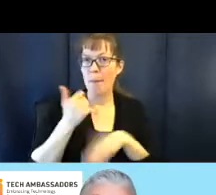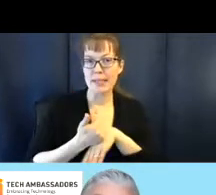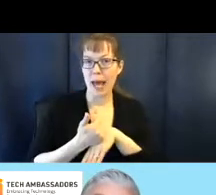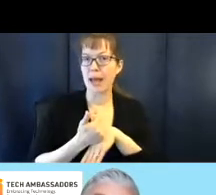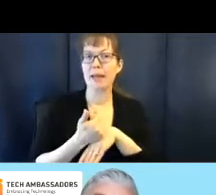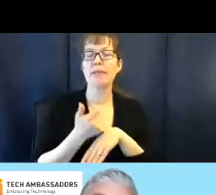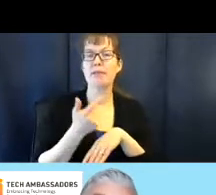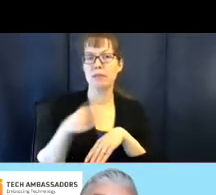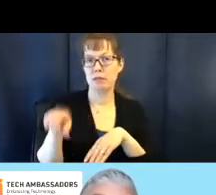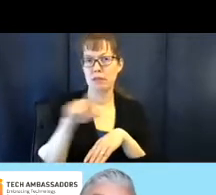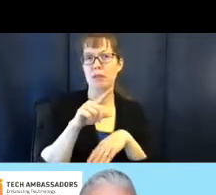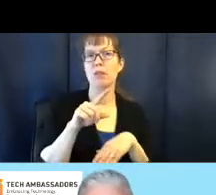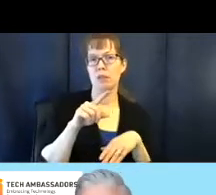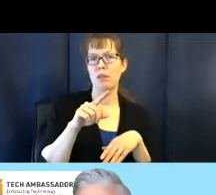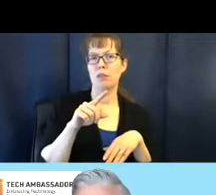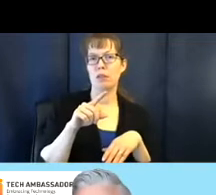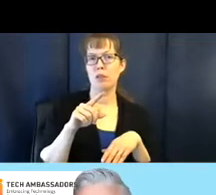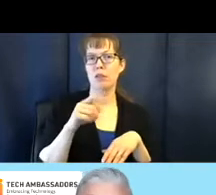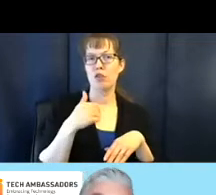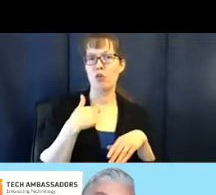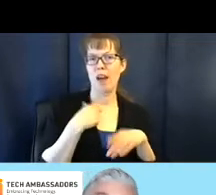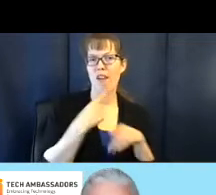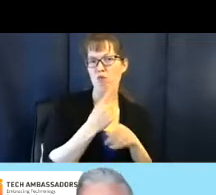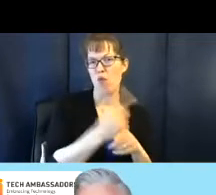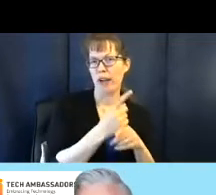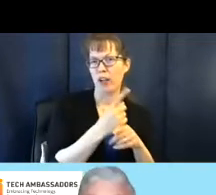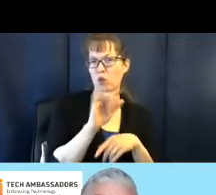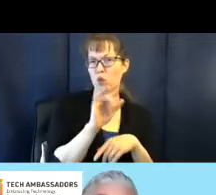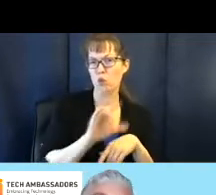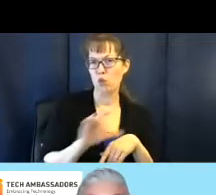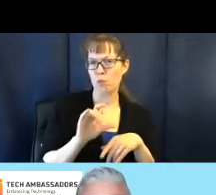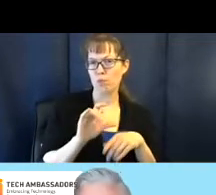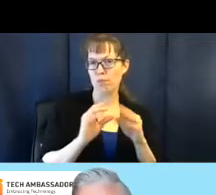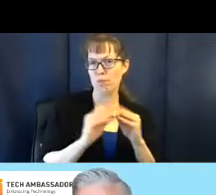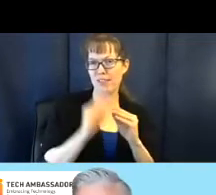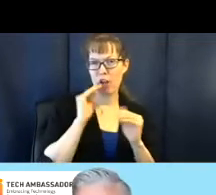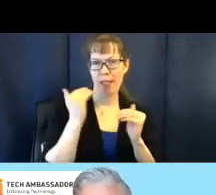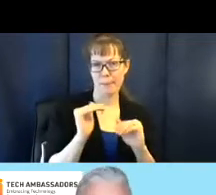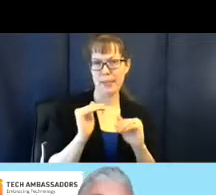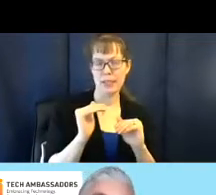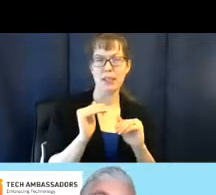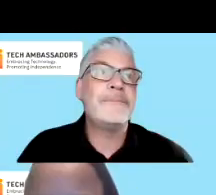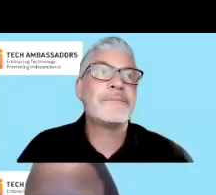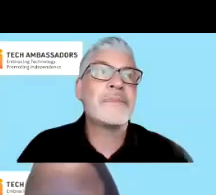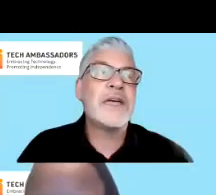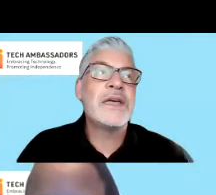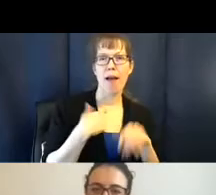or that you have in regular Zoom meetings, but they're very limited. Here are the ones you do still have